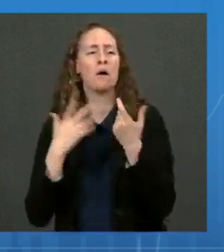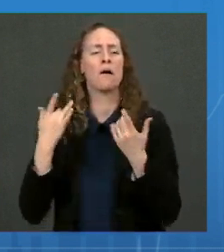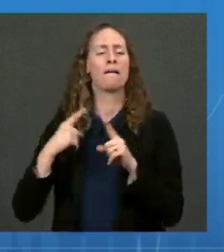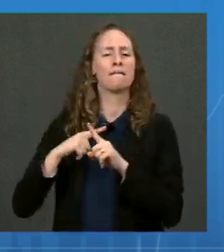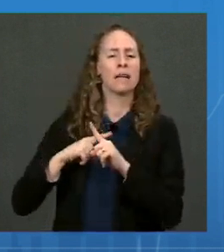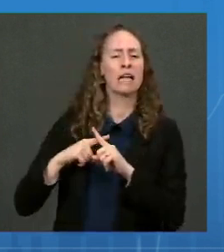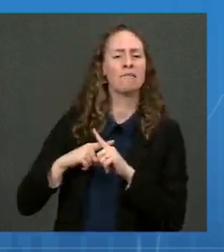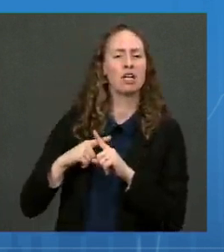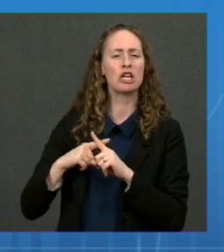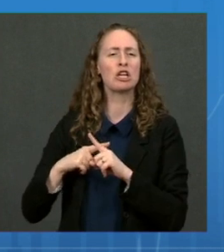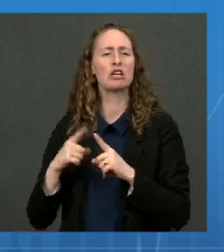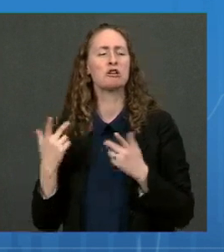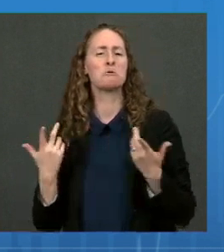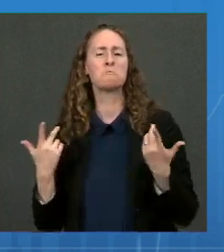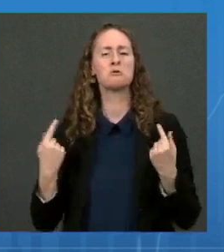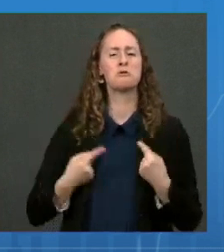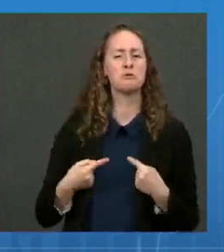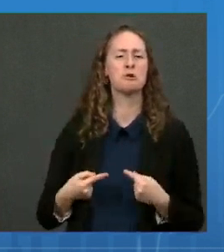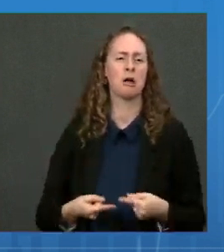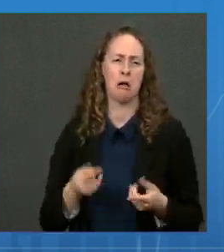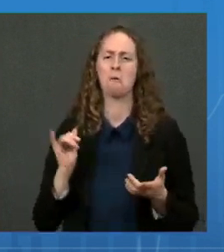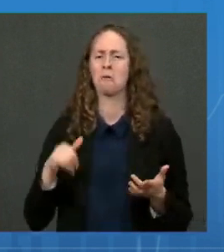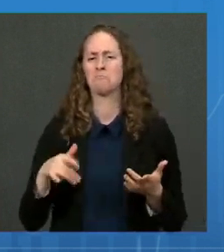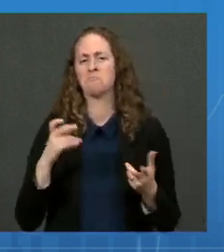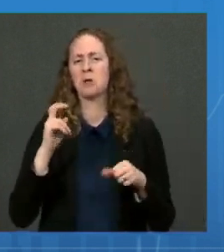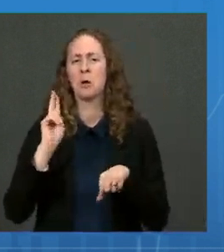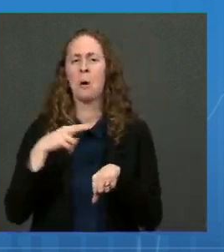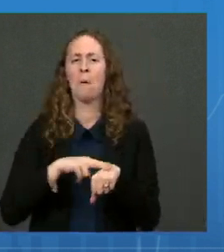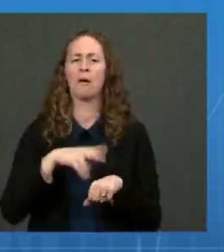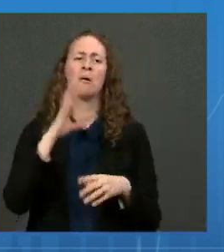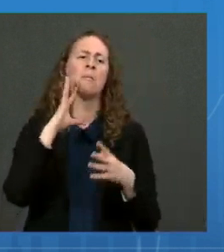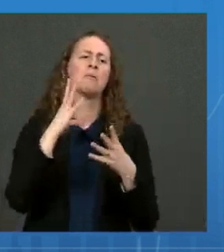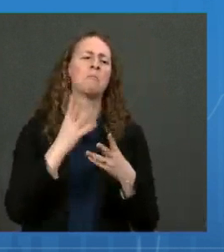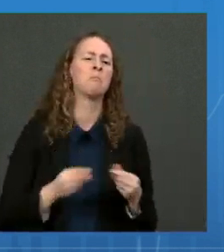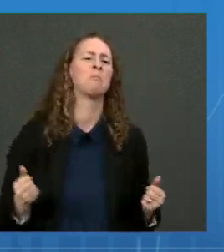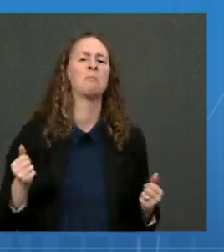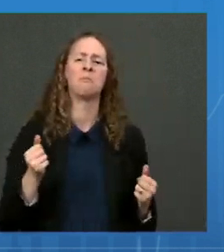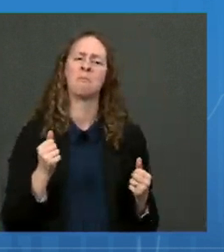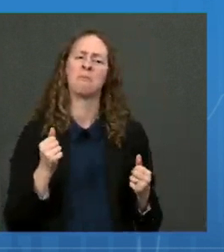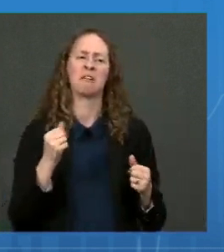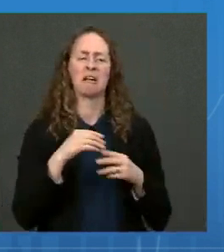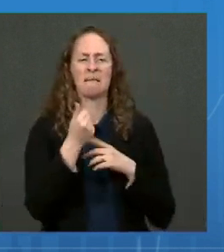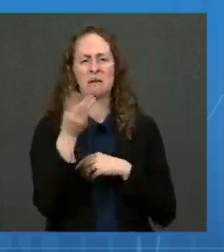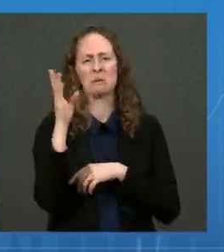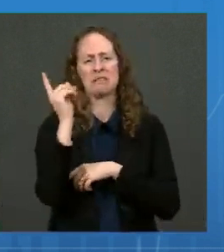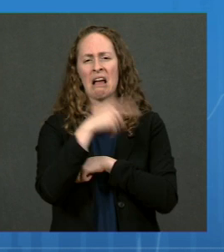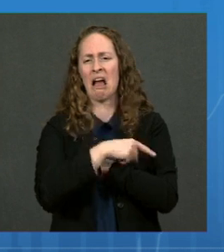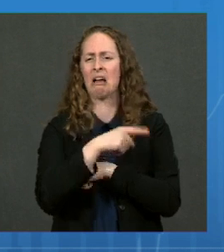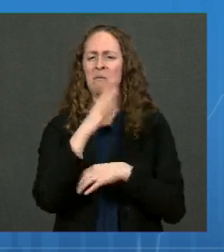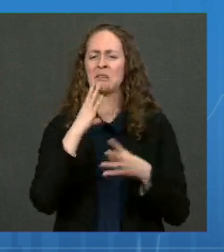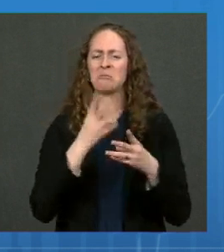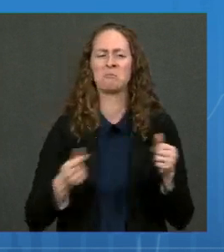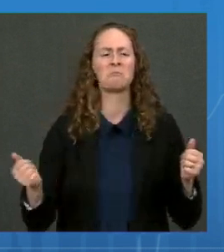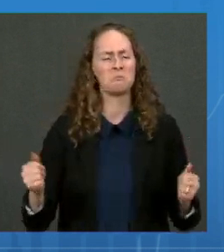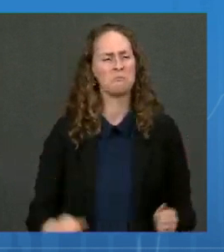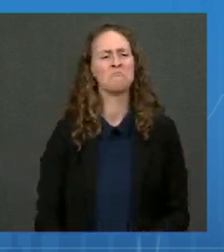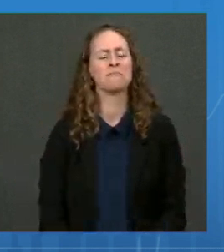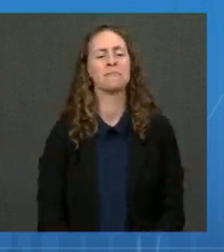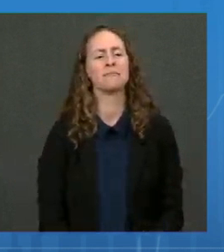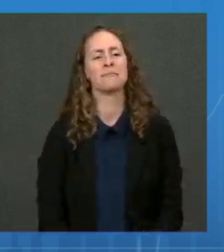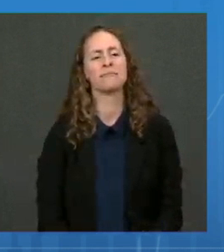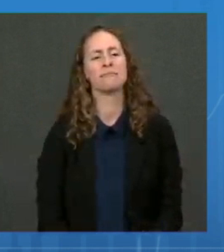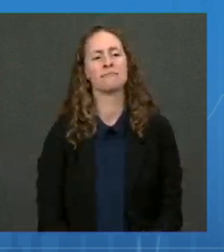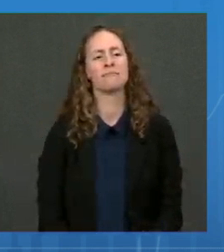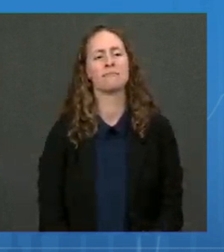invariably diminish and dissipate over a period of a couple of days. The long-term